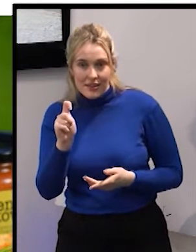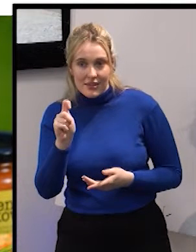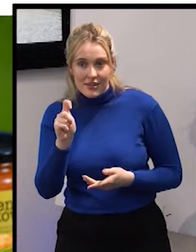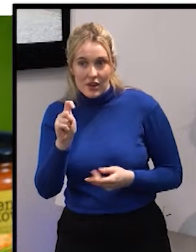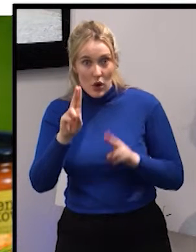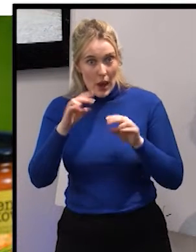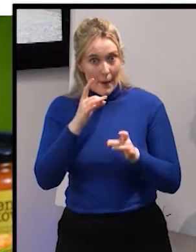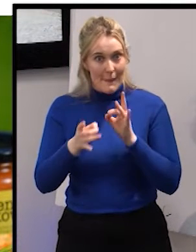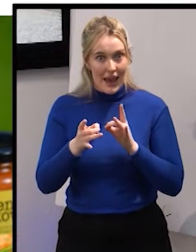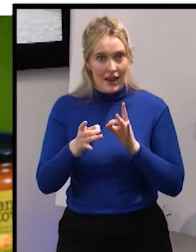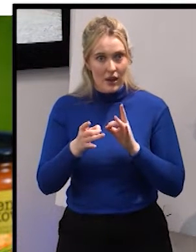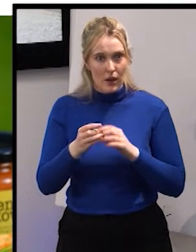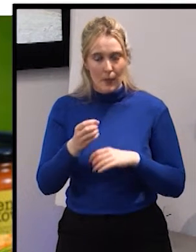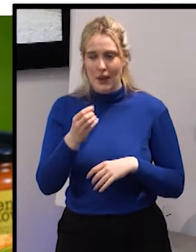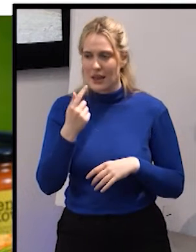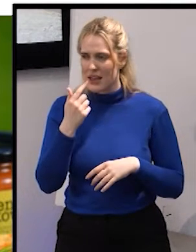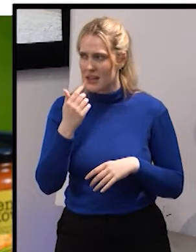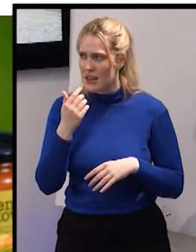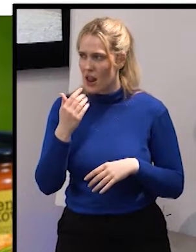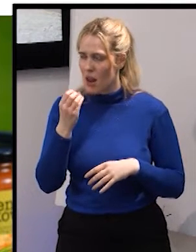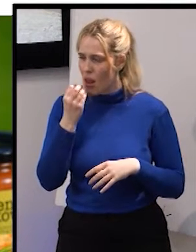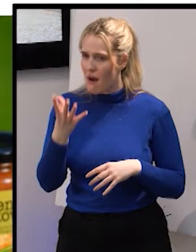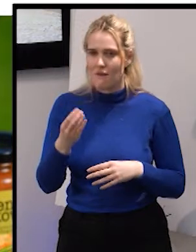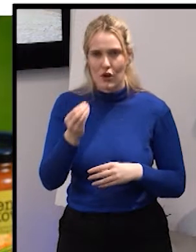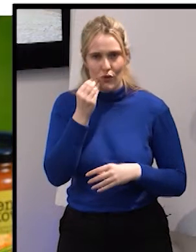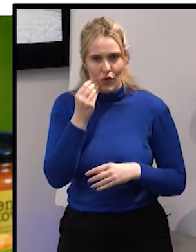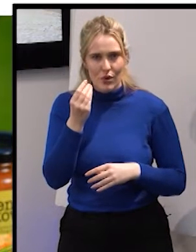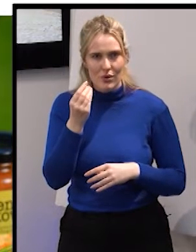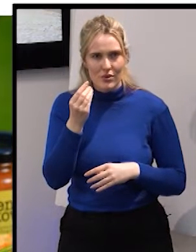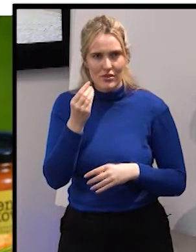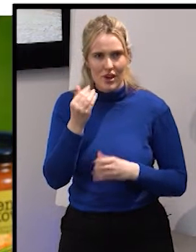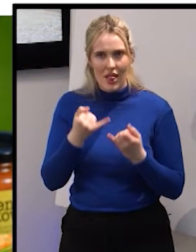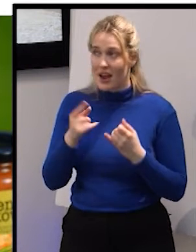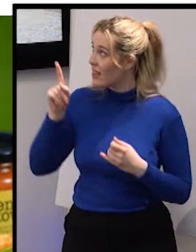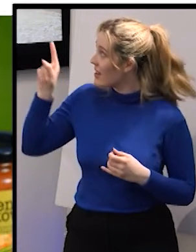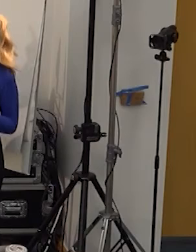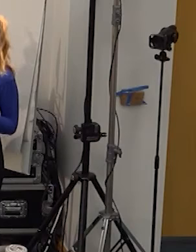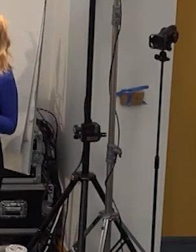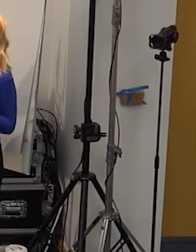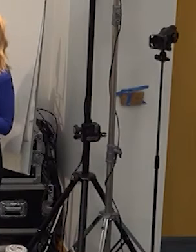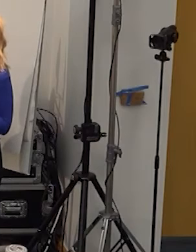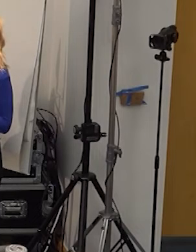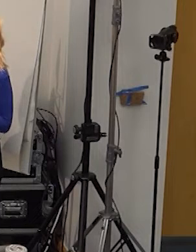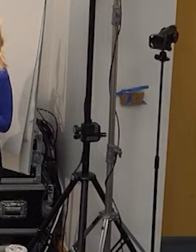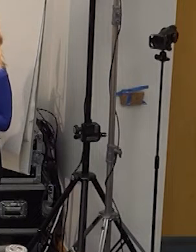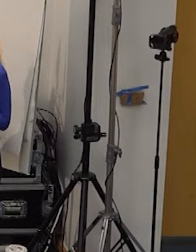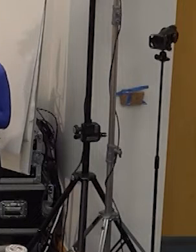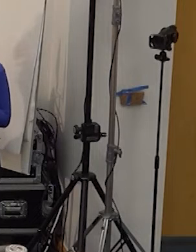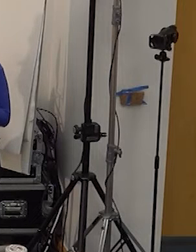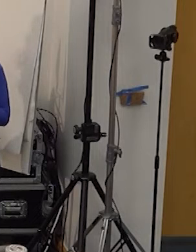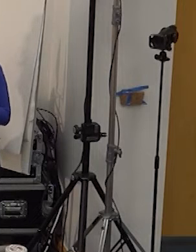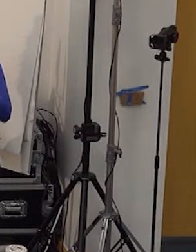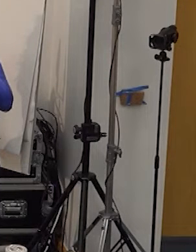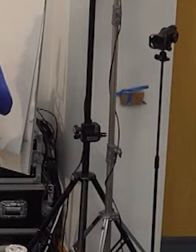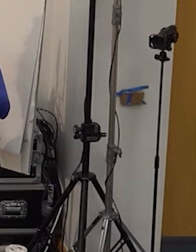let's say for example if you didn't knew it you will eat it right they look delicious but